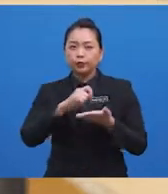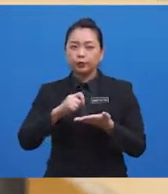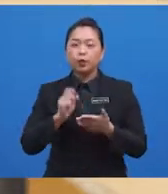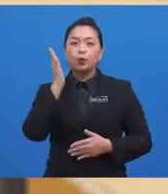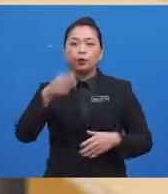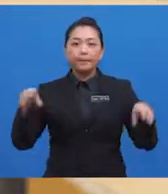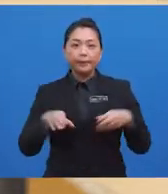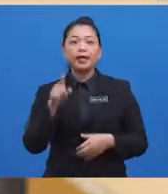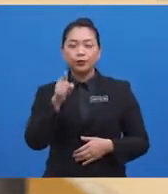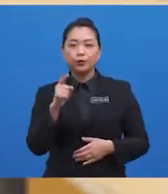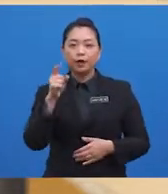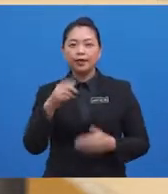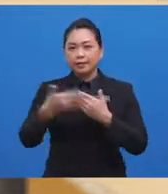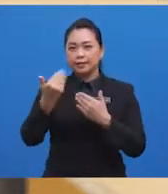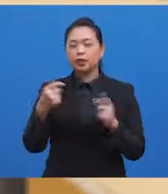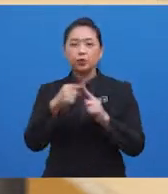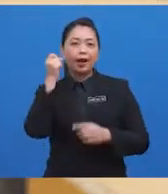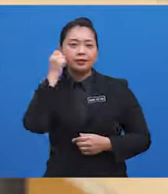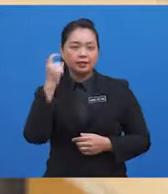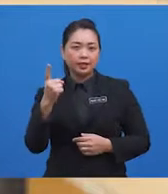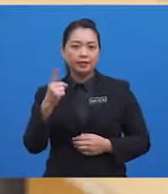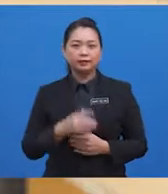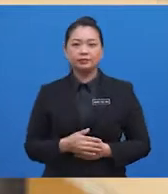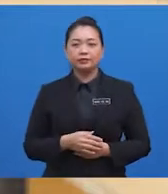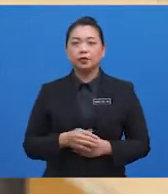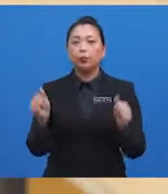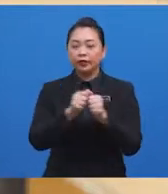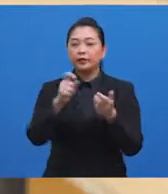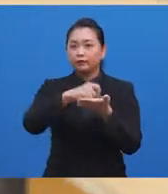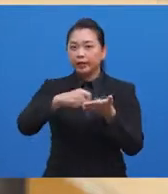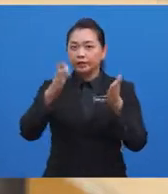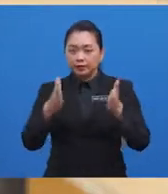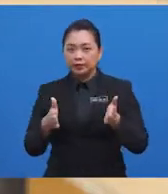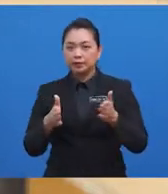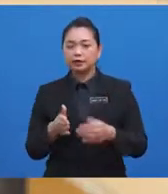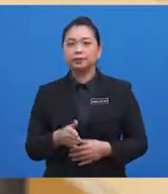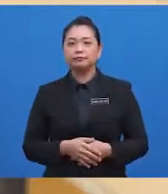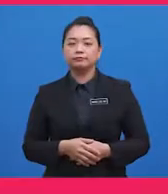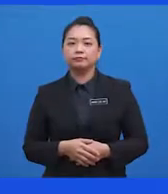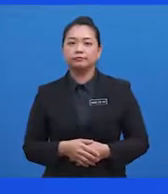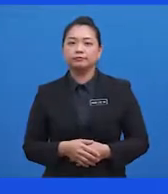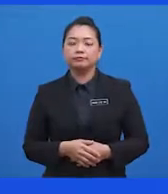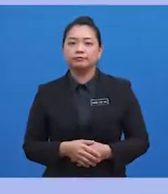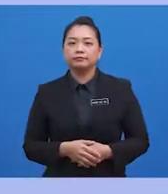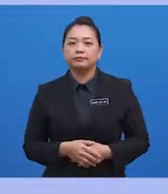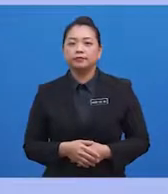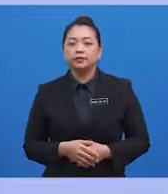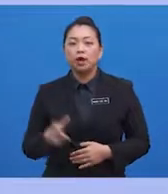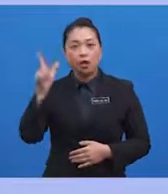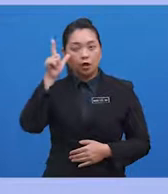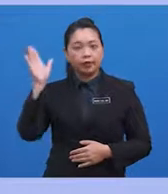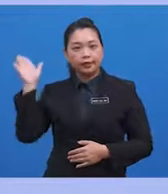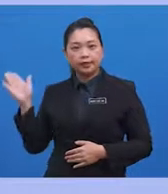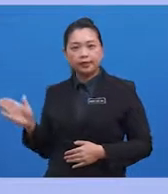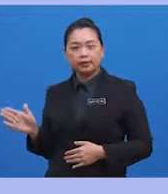easier for you to understand and empathise with the writer's inner demons and conflicts. Look at